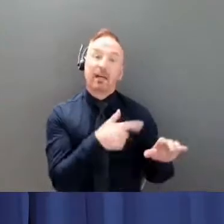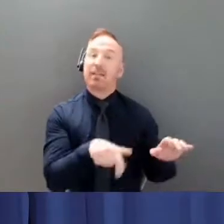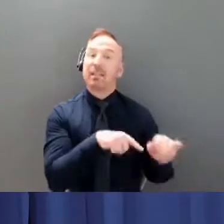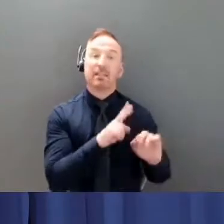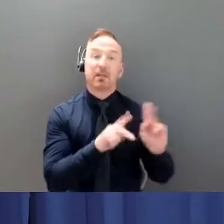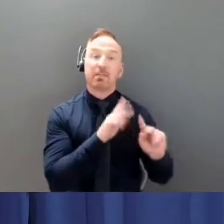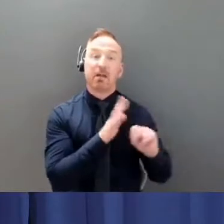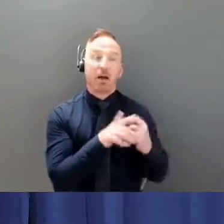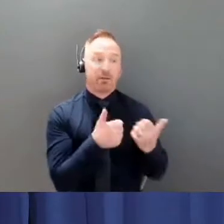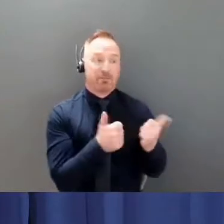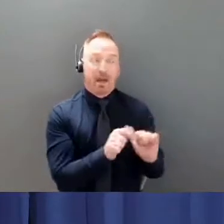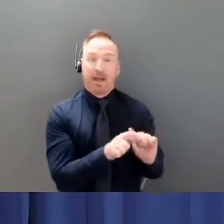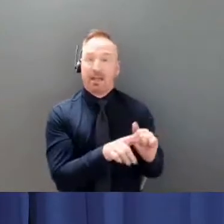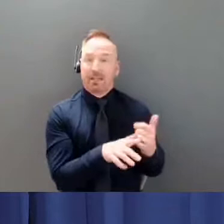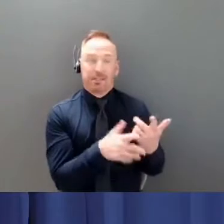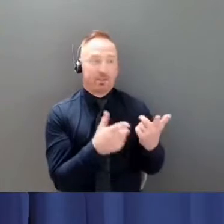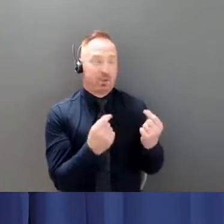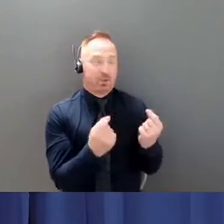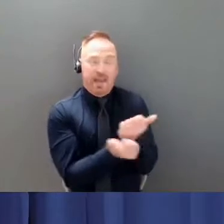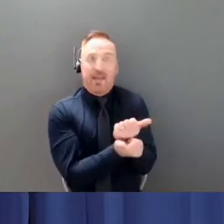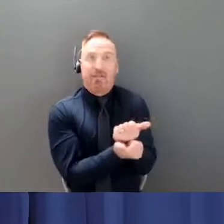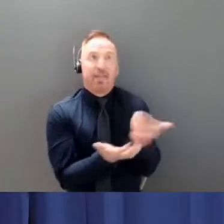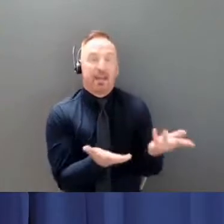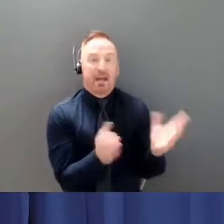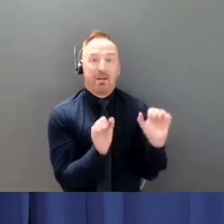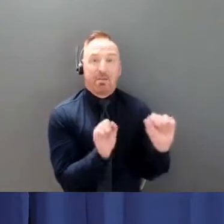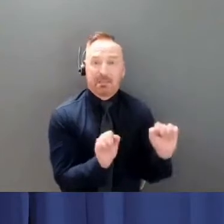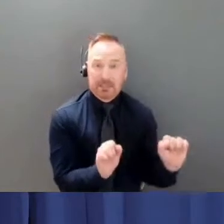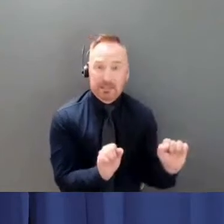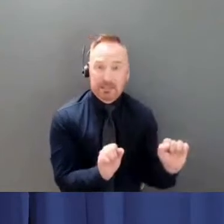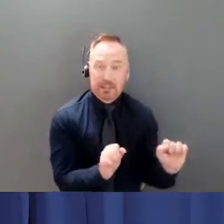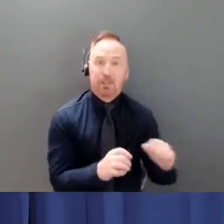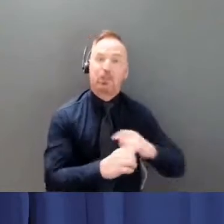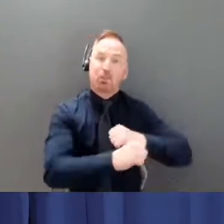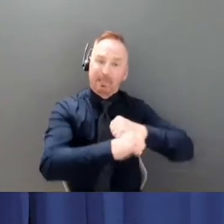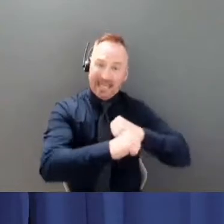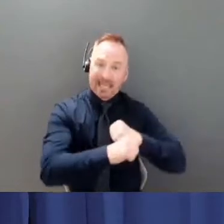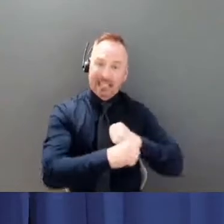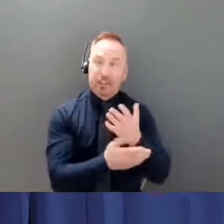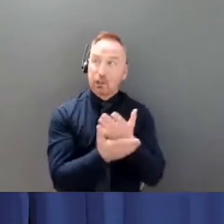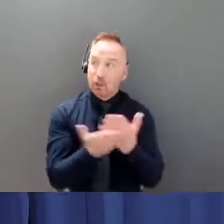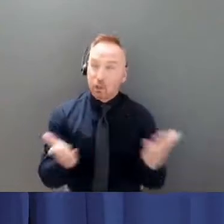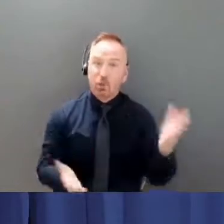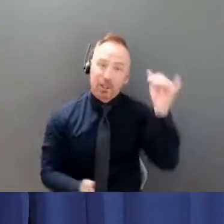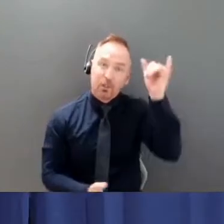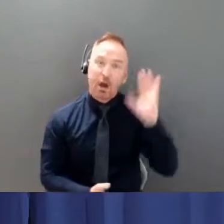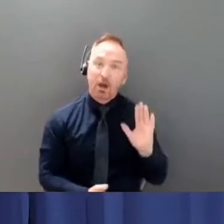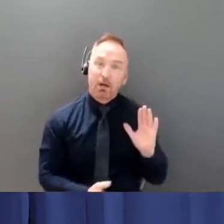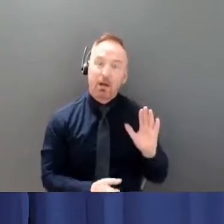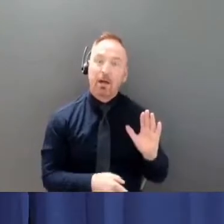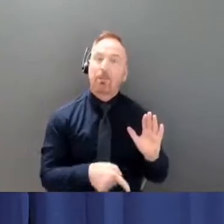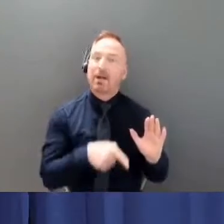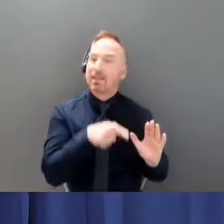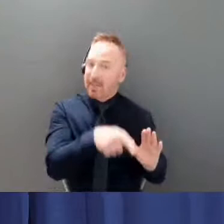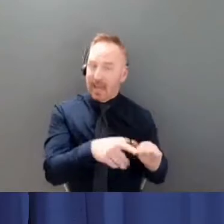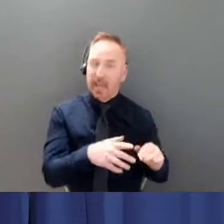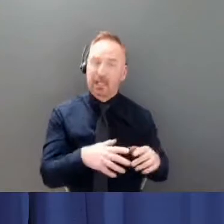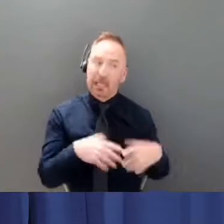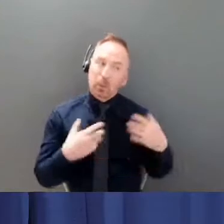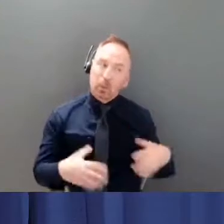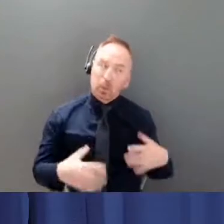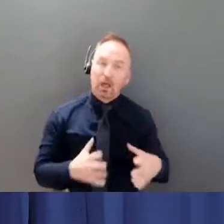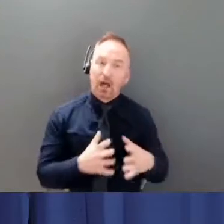to protect the well-being and health of Yukoners but to do so they have invested a lot emotionally mentally and physically